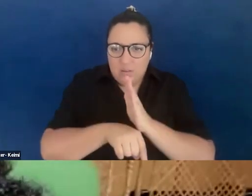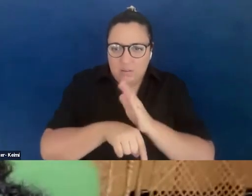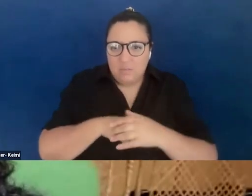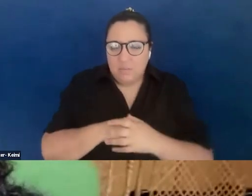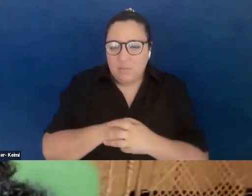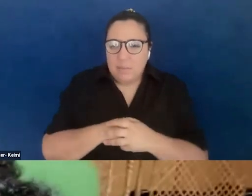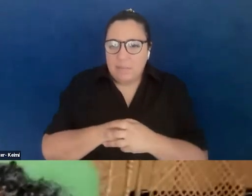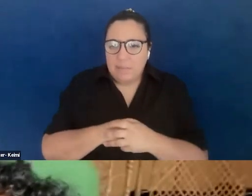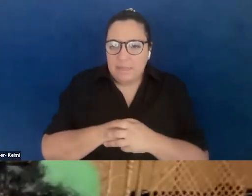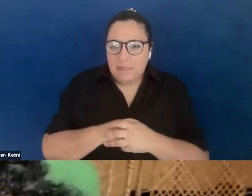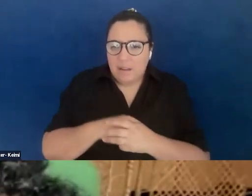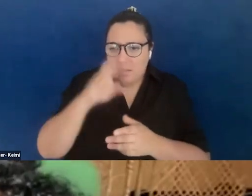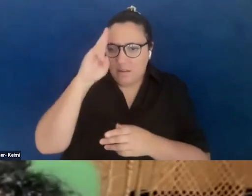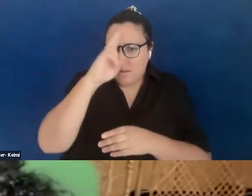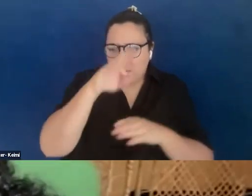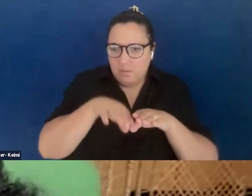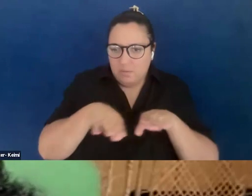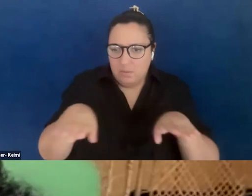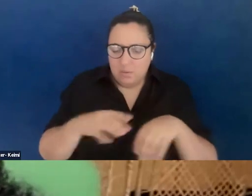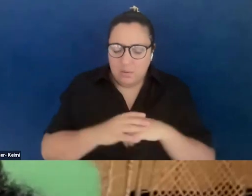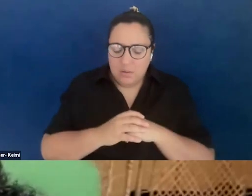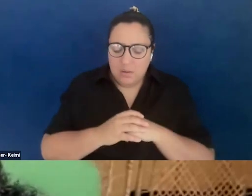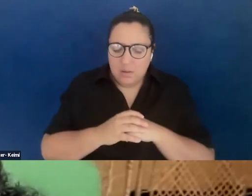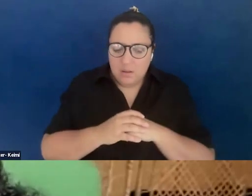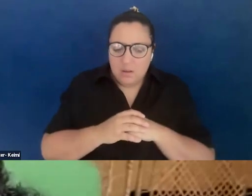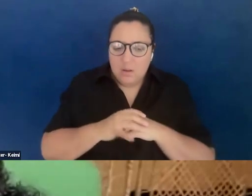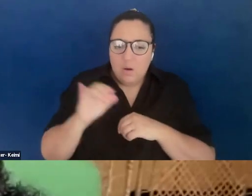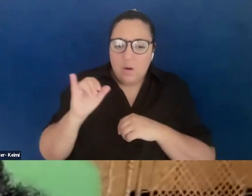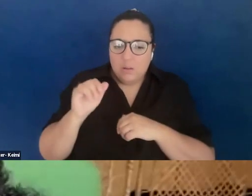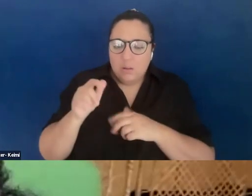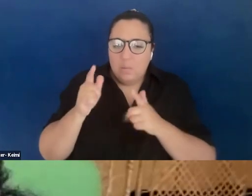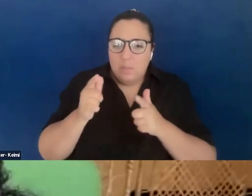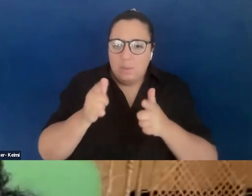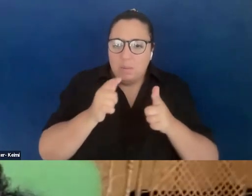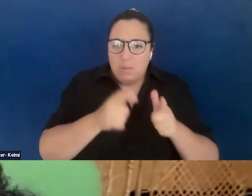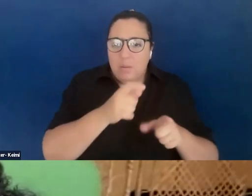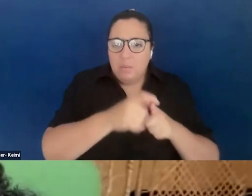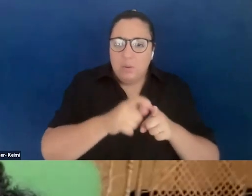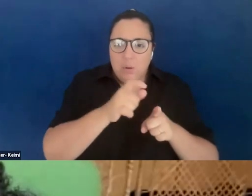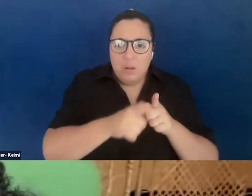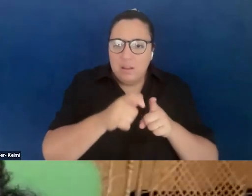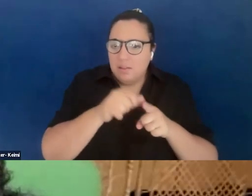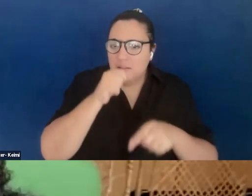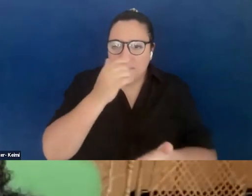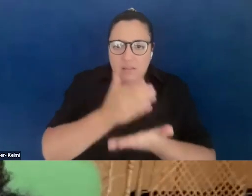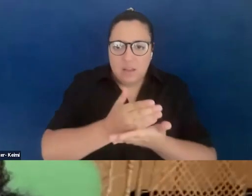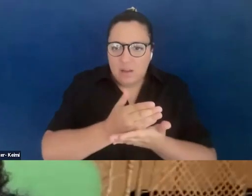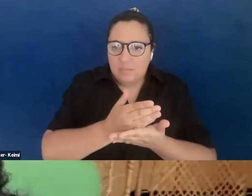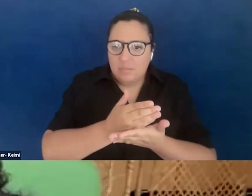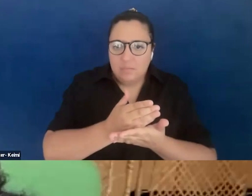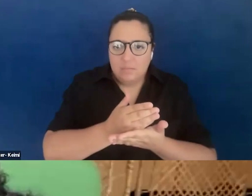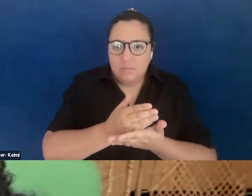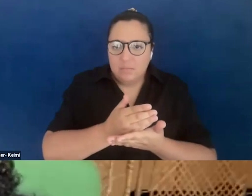nor do I wish to speak about the rattling bullets that did not halt on that mean trajectory,